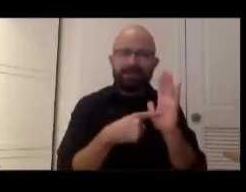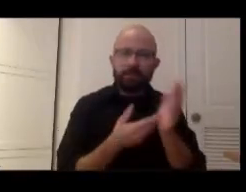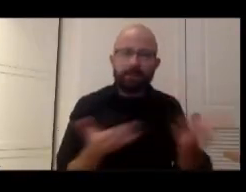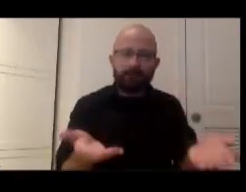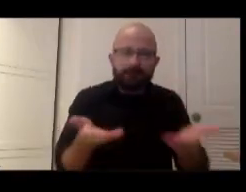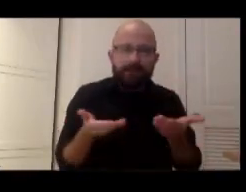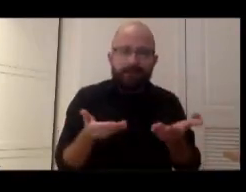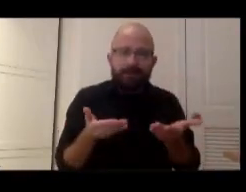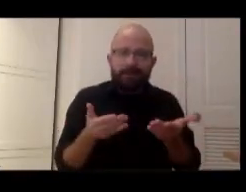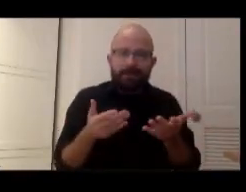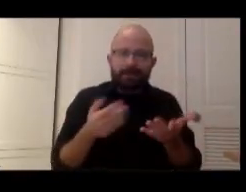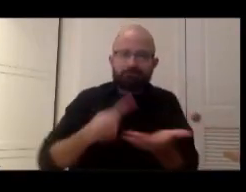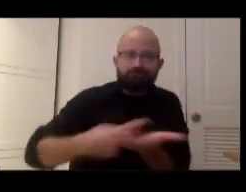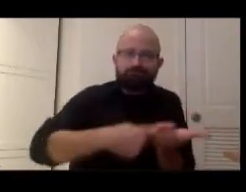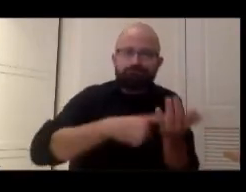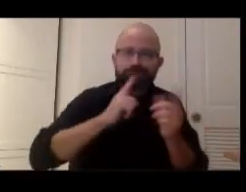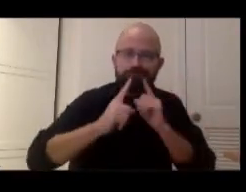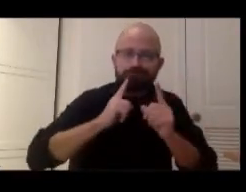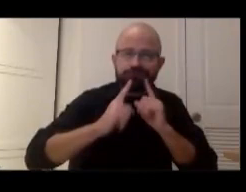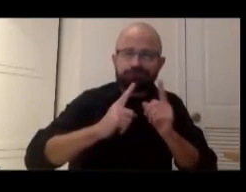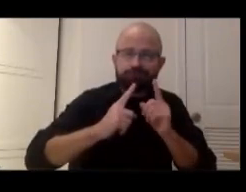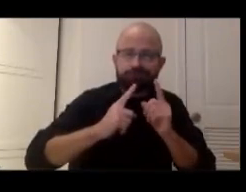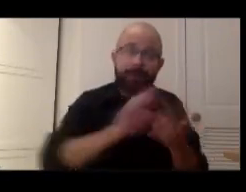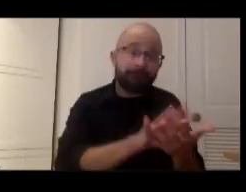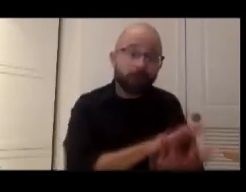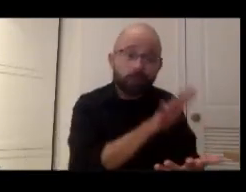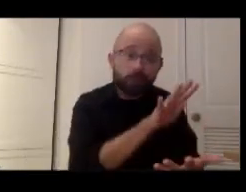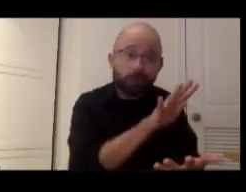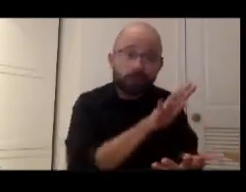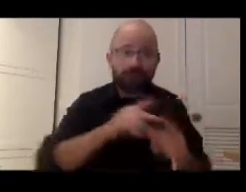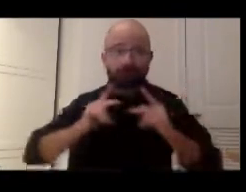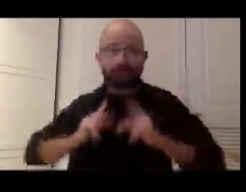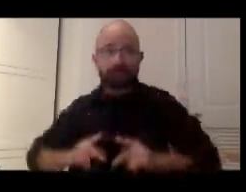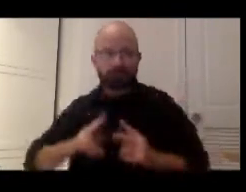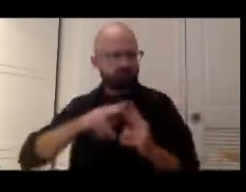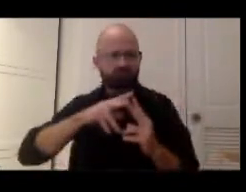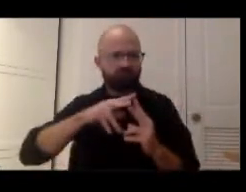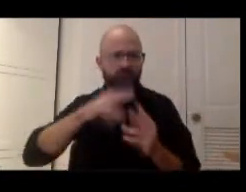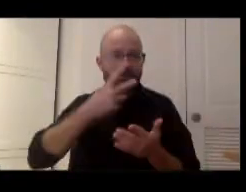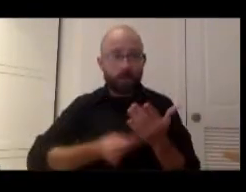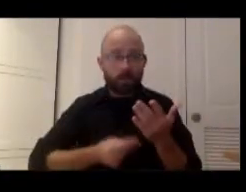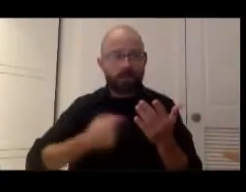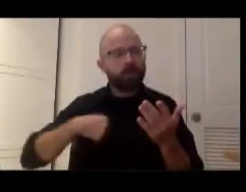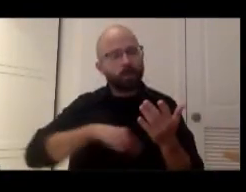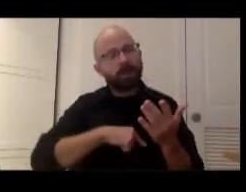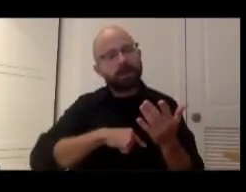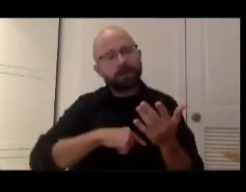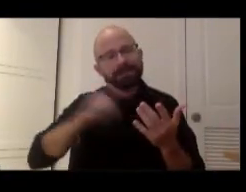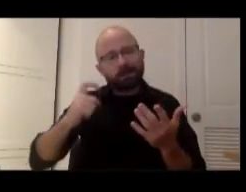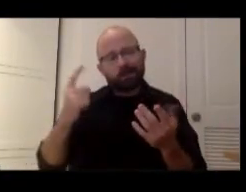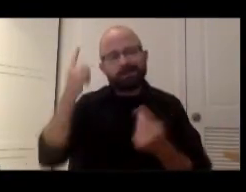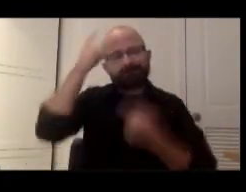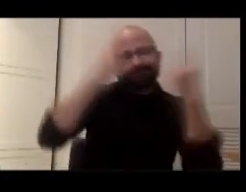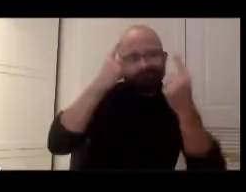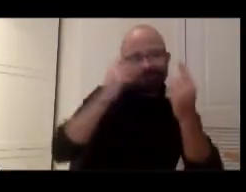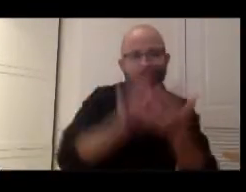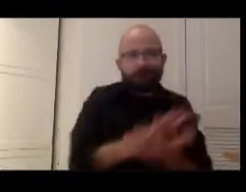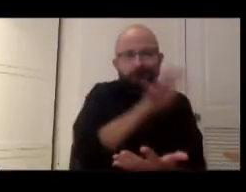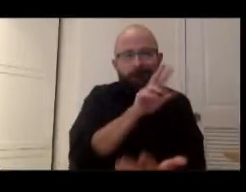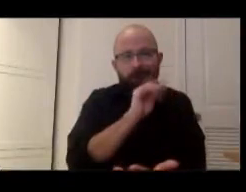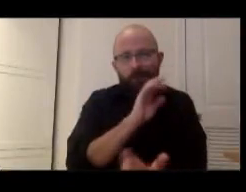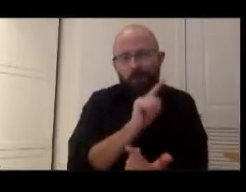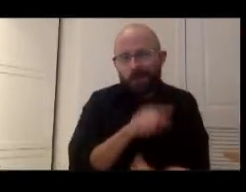And whether again, that's virtually or physically, and we need to be talking about the virtual realm, you know, museums are